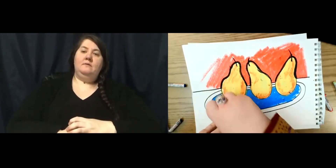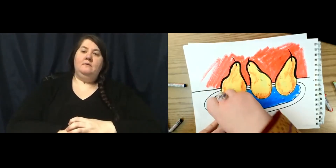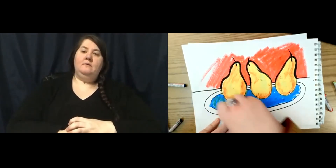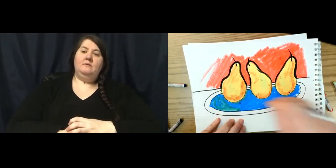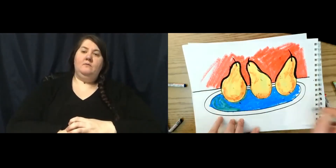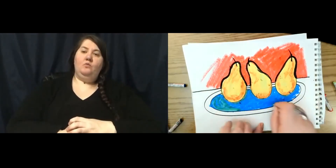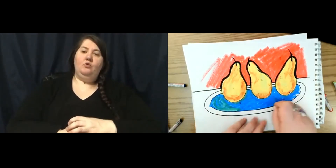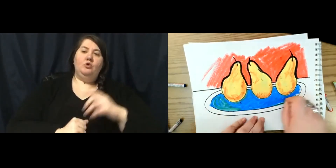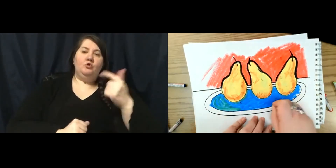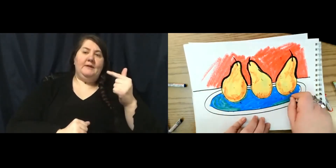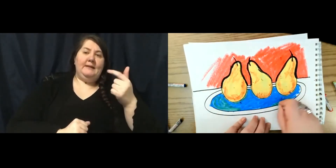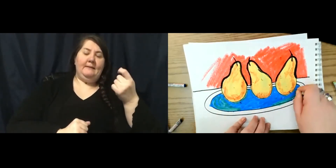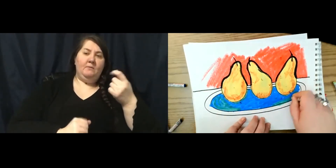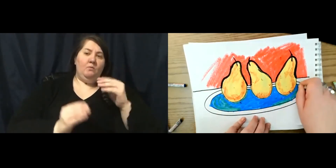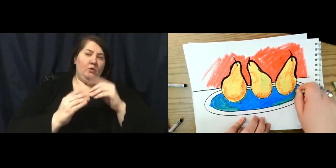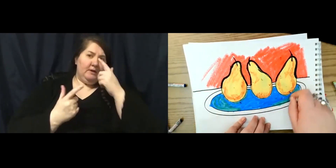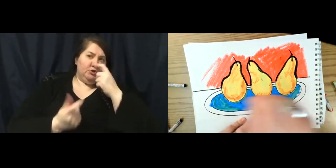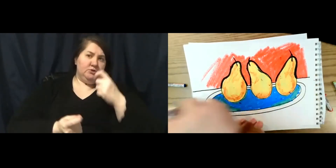green, make it a little more interesting.